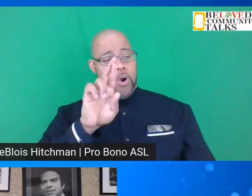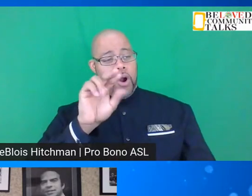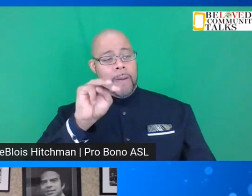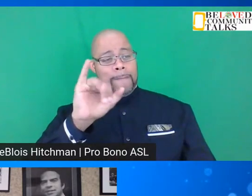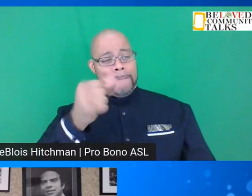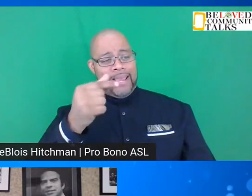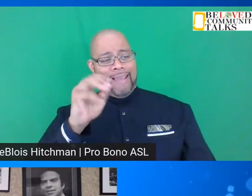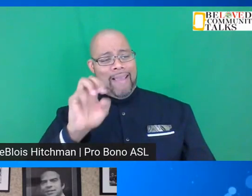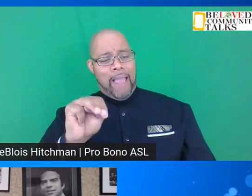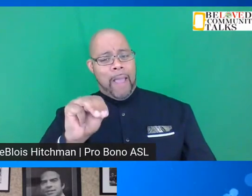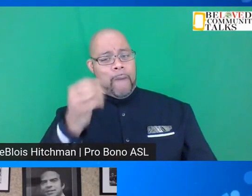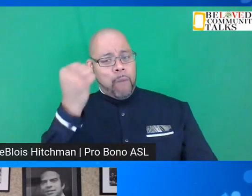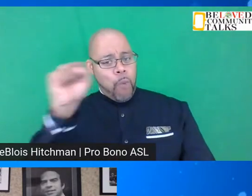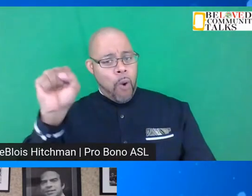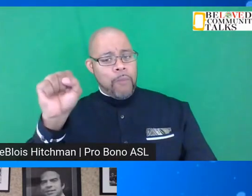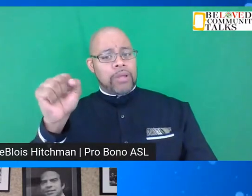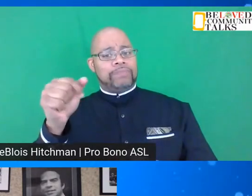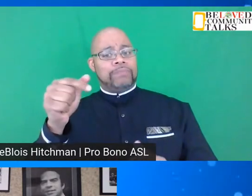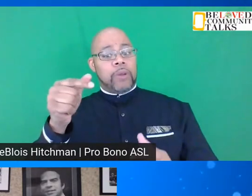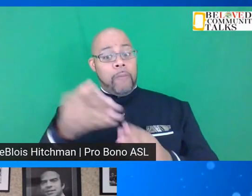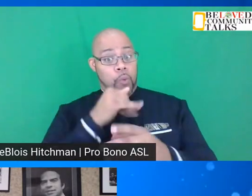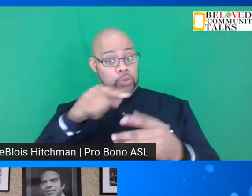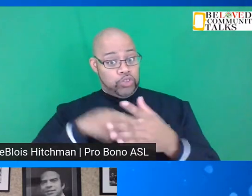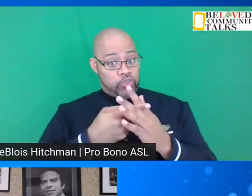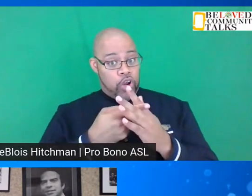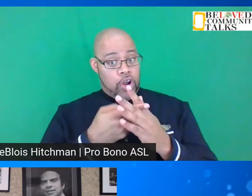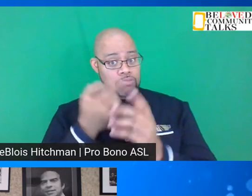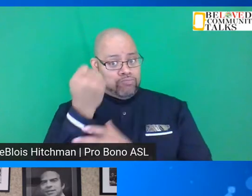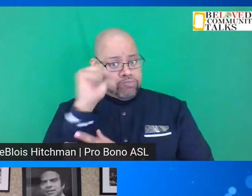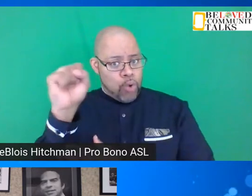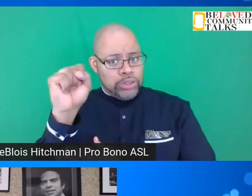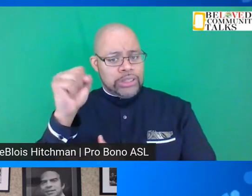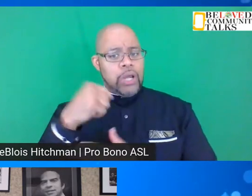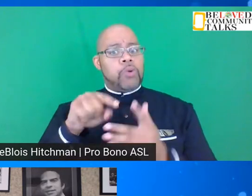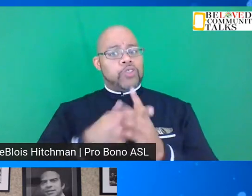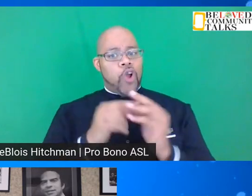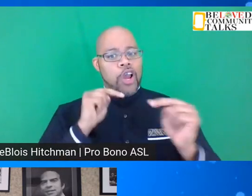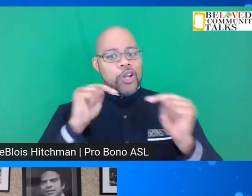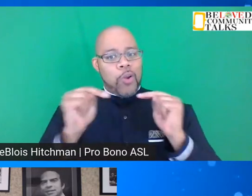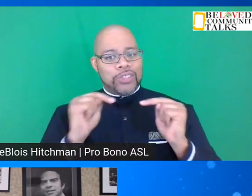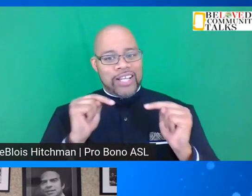before we started demonstrations, we started negotiations.